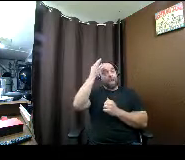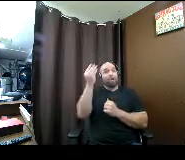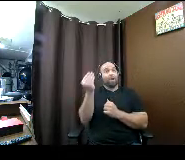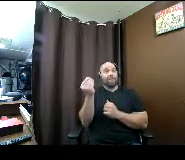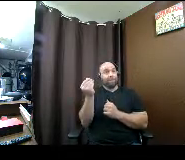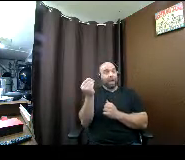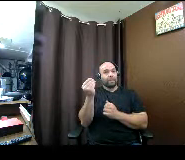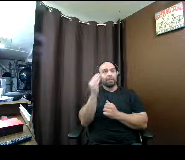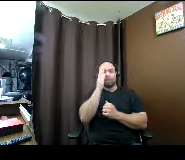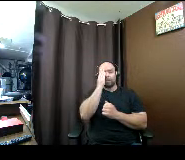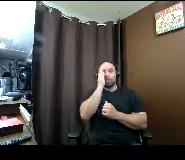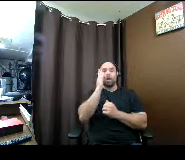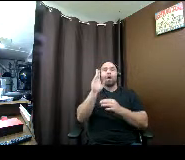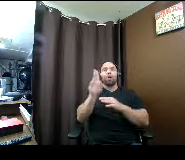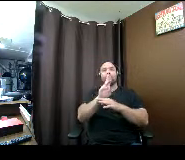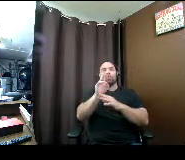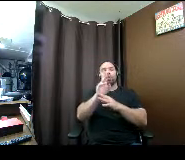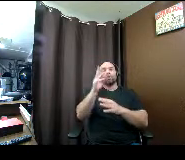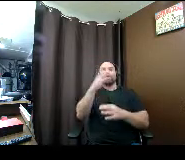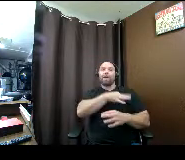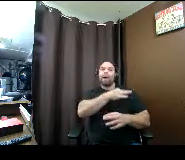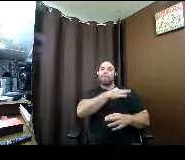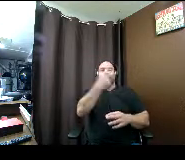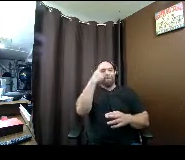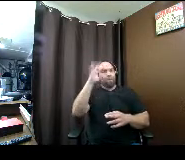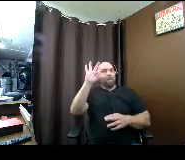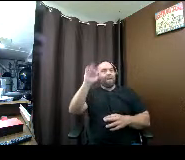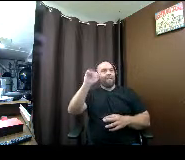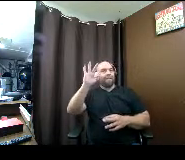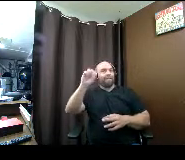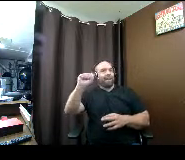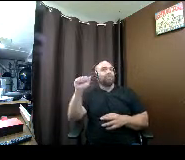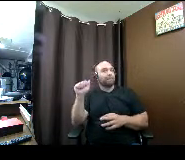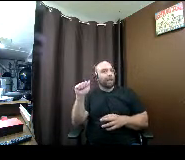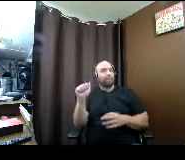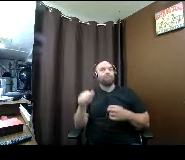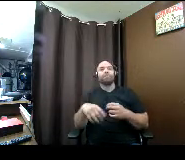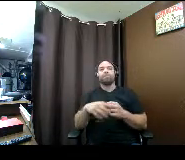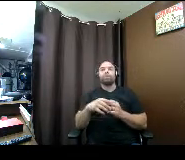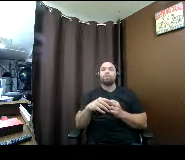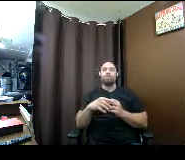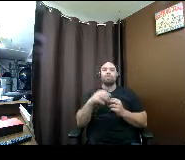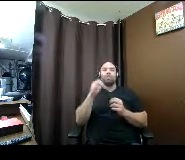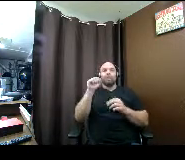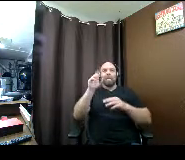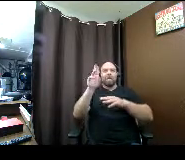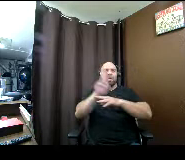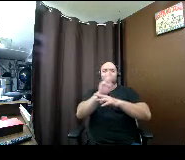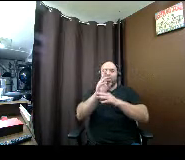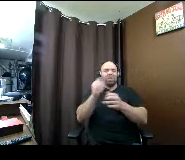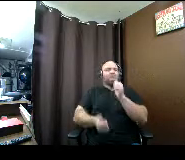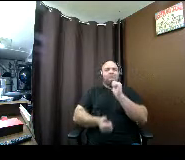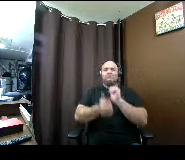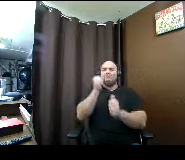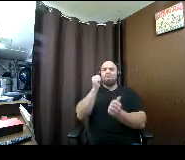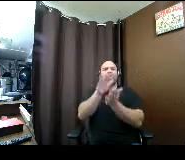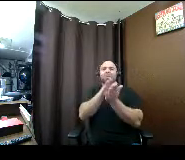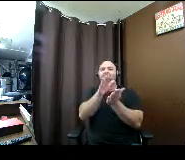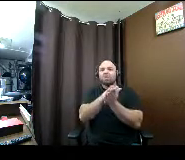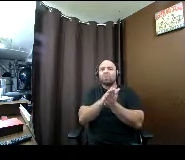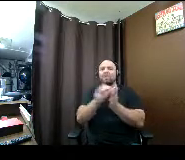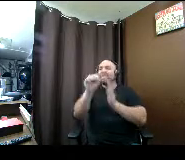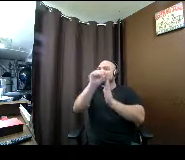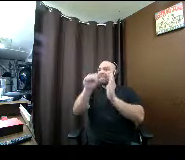uh by applying for the fosfa they can be used in most institutions state institutions